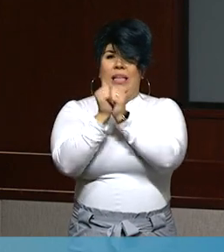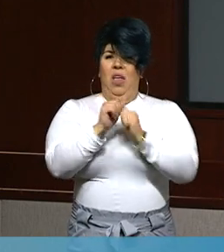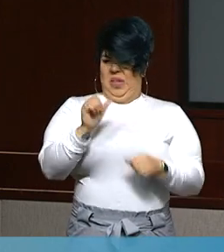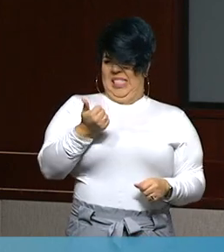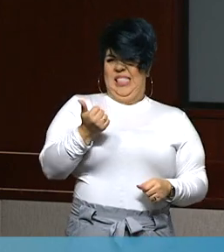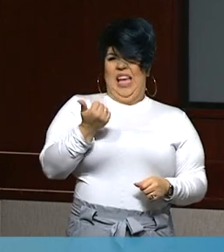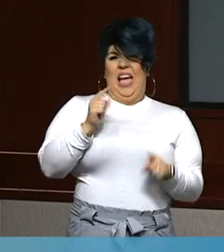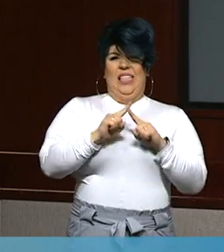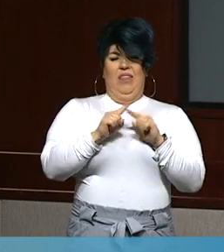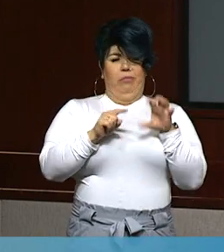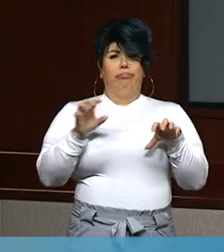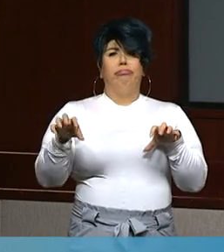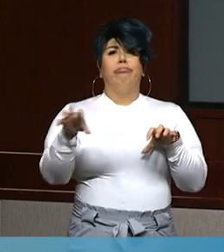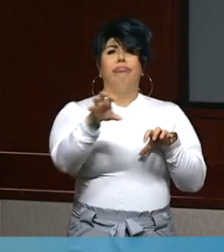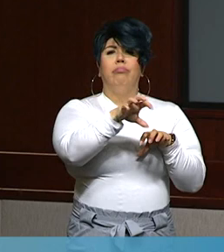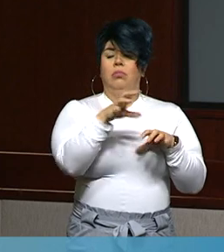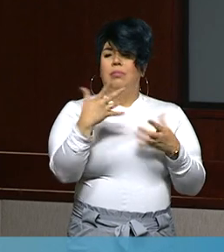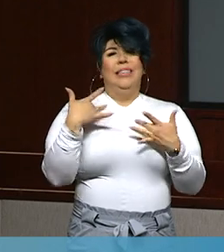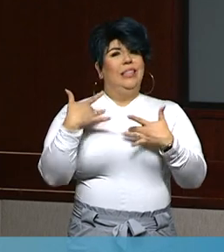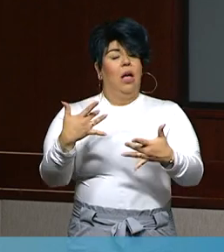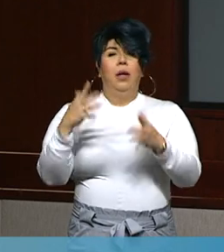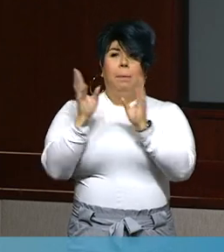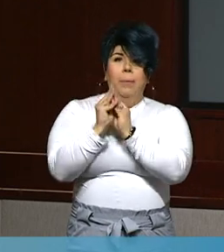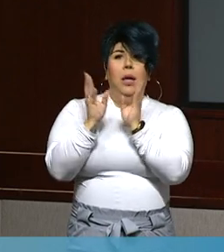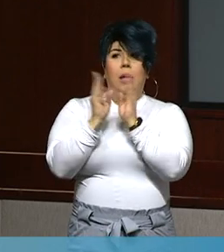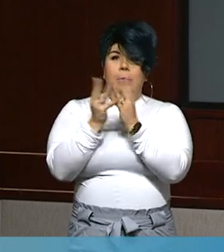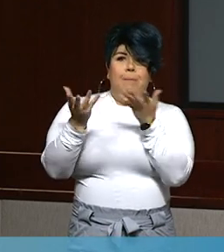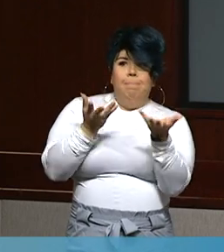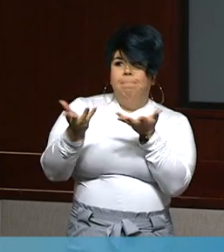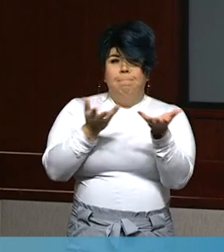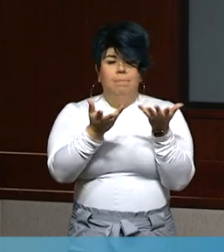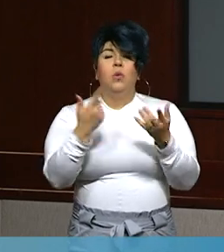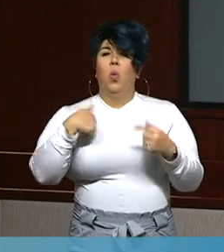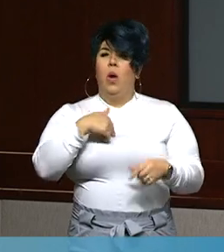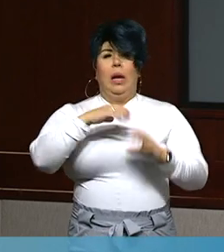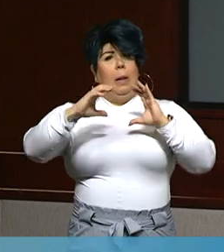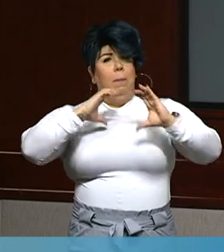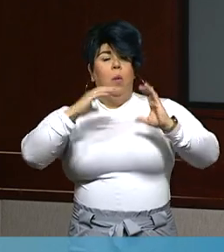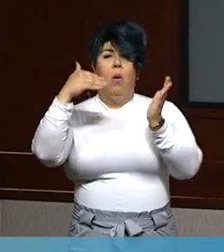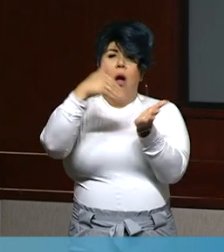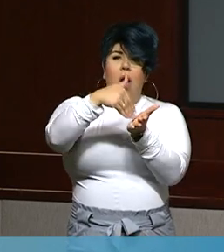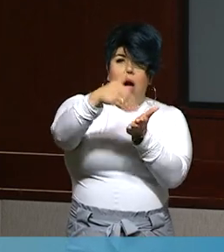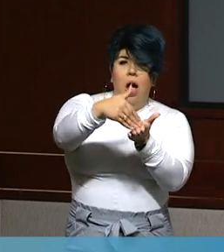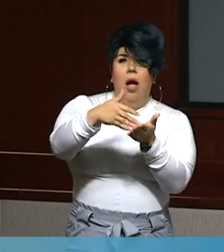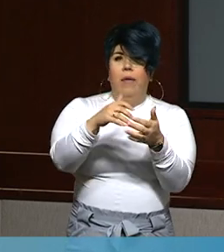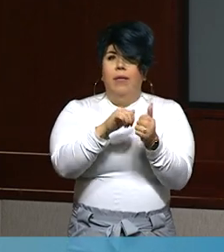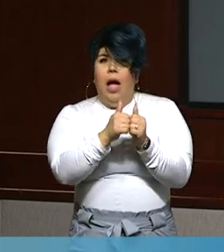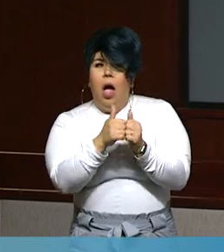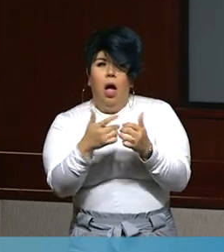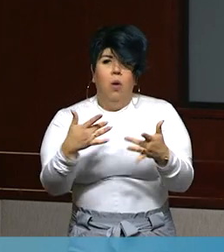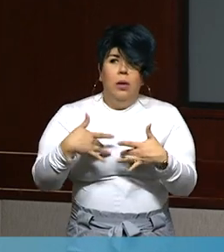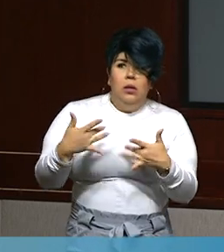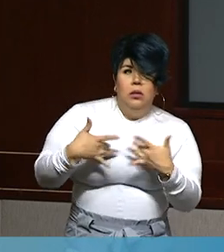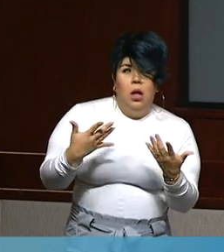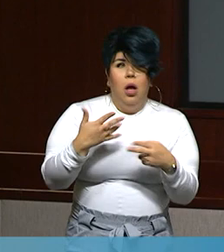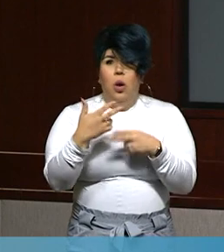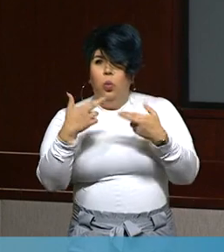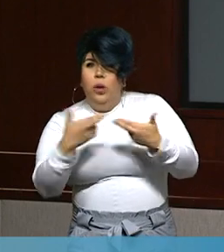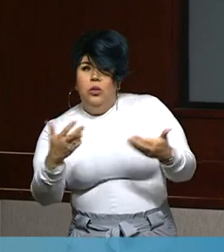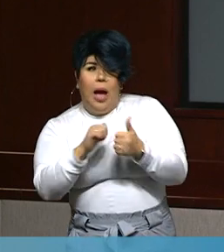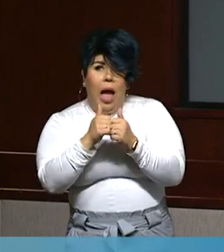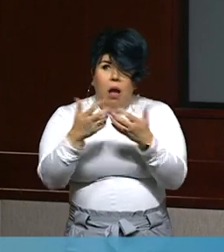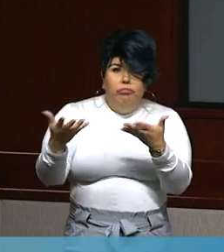in Kern County on a regular basis. There is active communication about how we share resources,